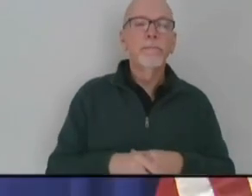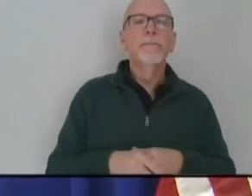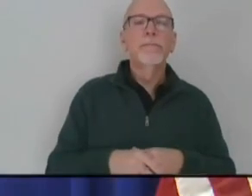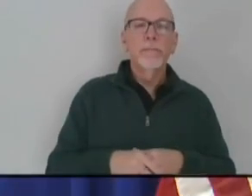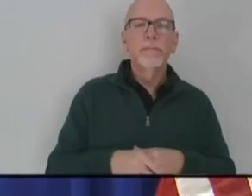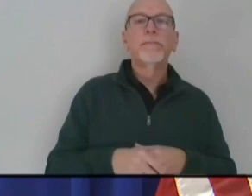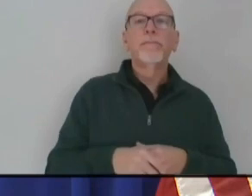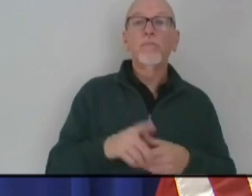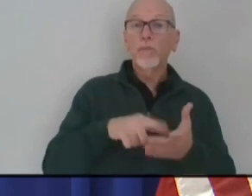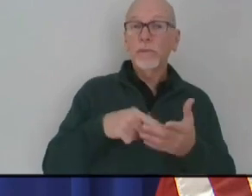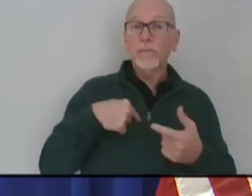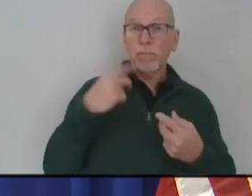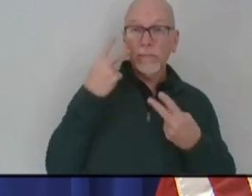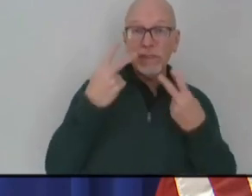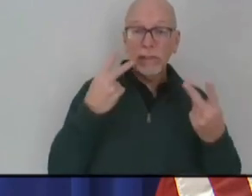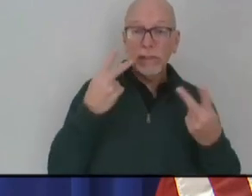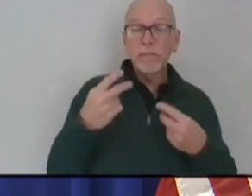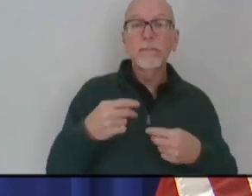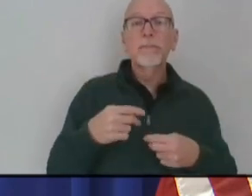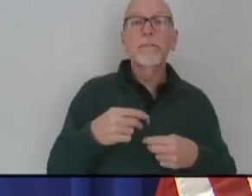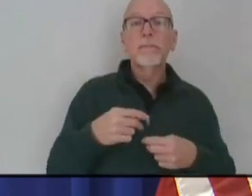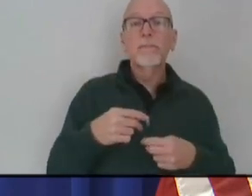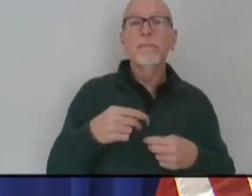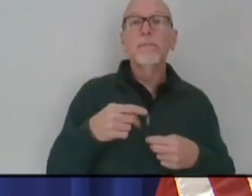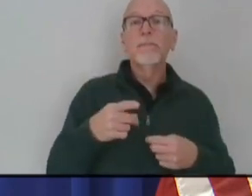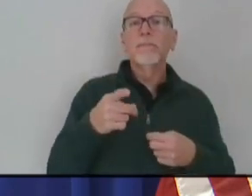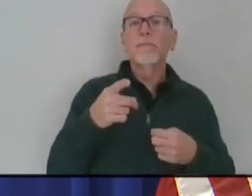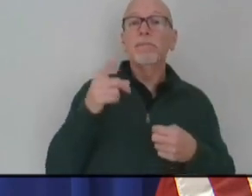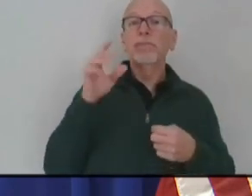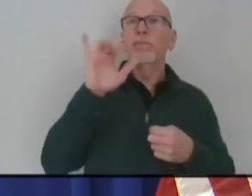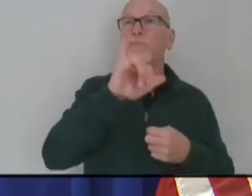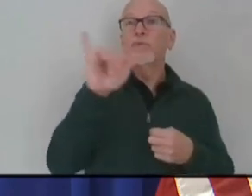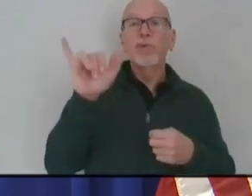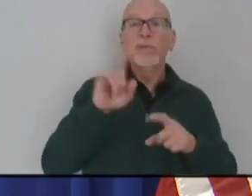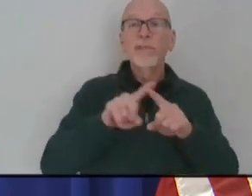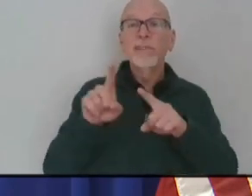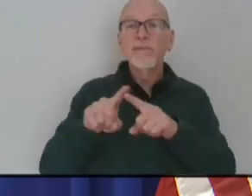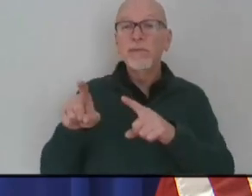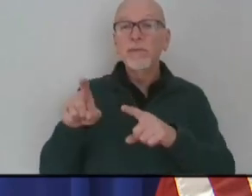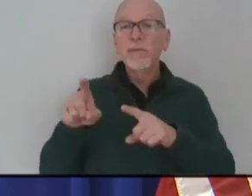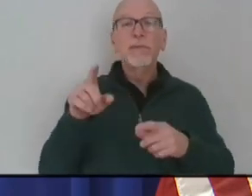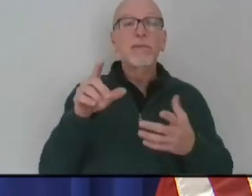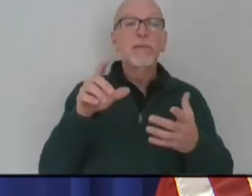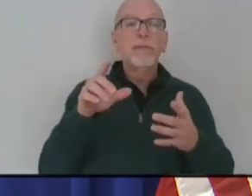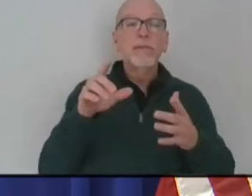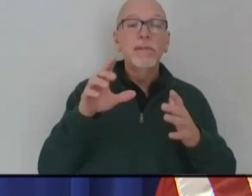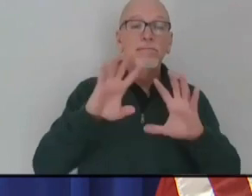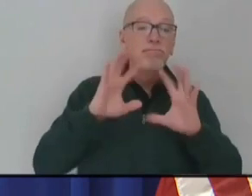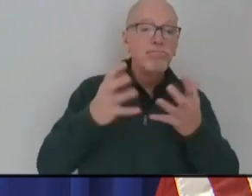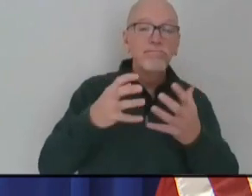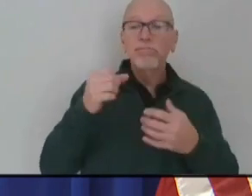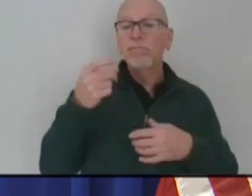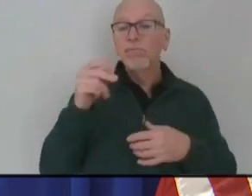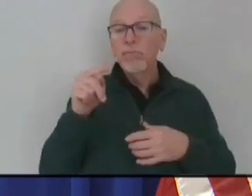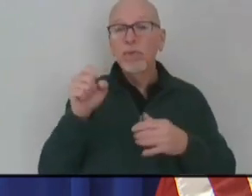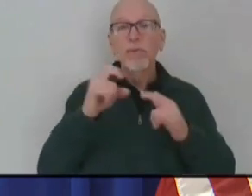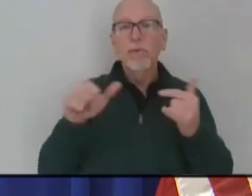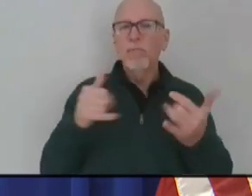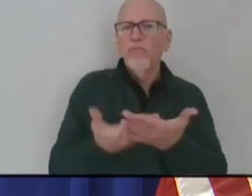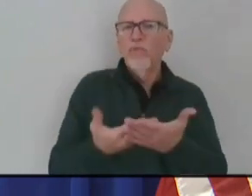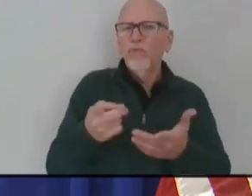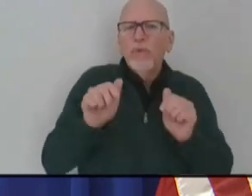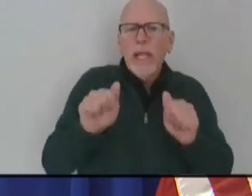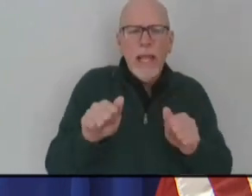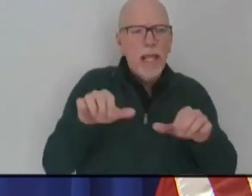in others are these venues have proven that they can do this safely. And